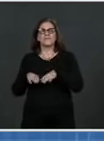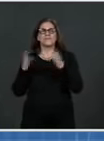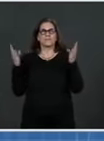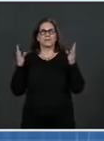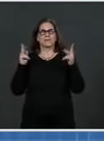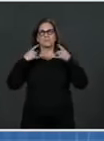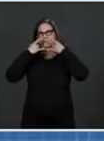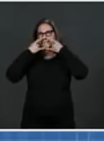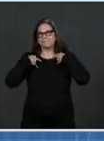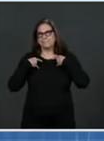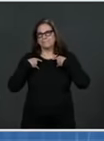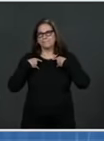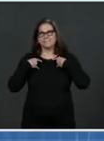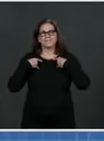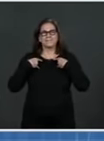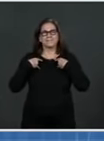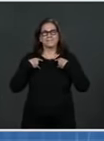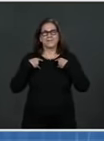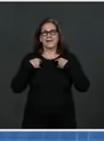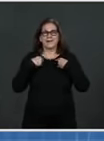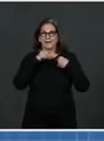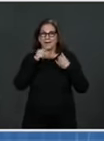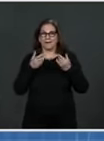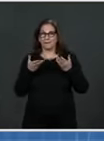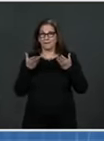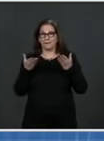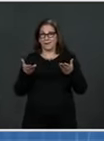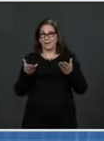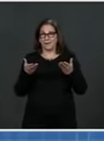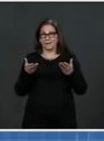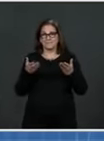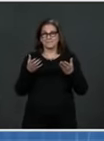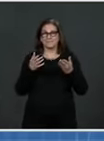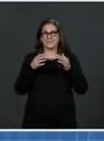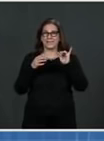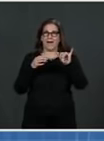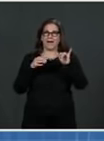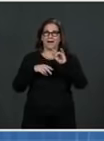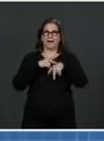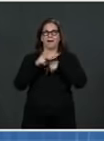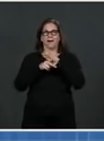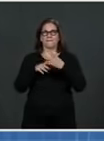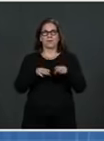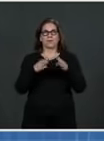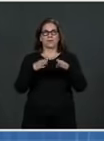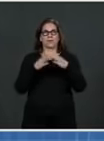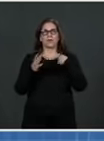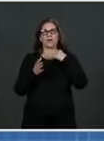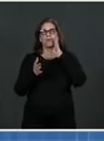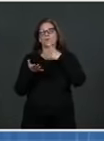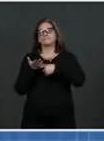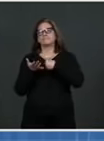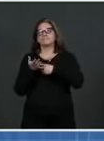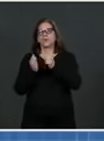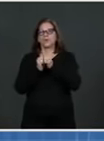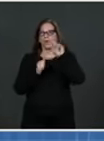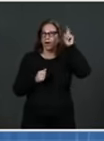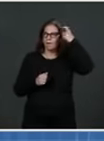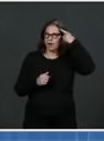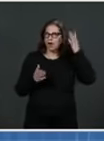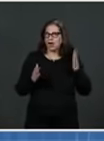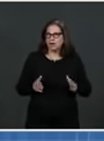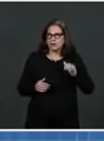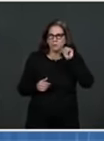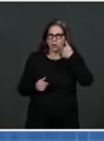wouldn't necessarily recommend. I am working with the governors. I will be speaking with them tomorrow to try and buckle down on trying to refrain